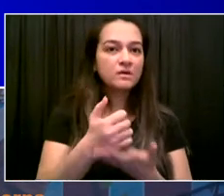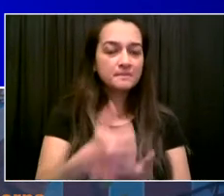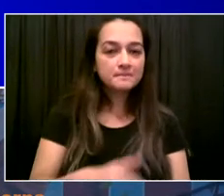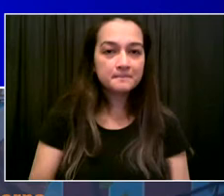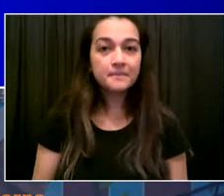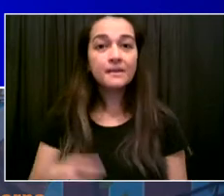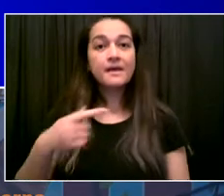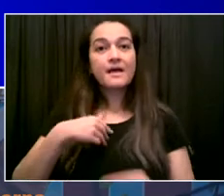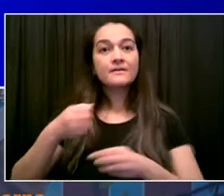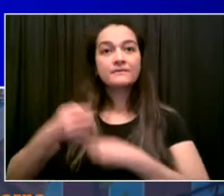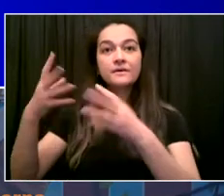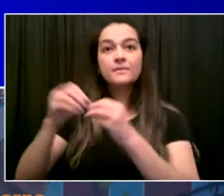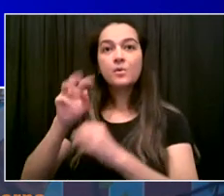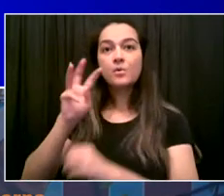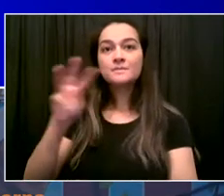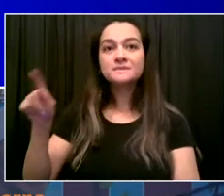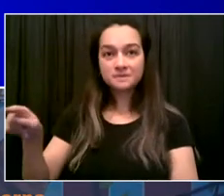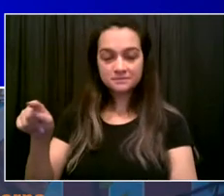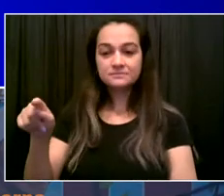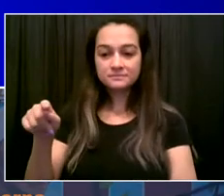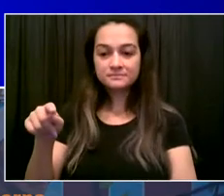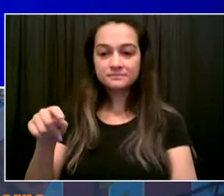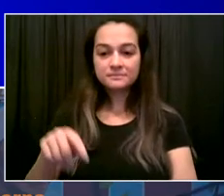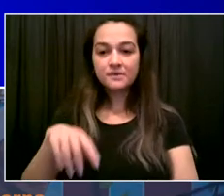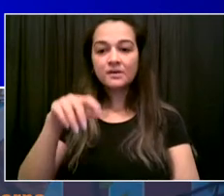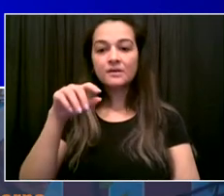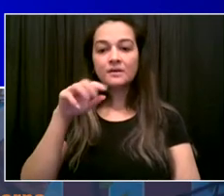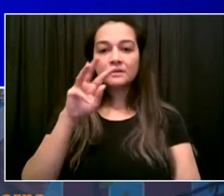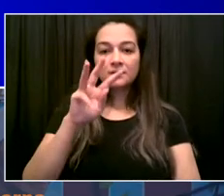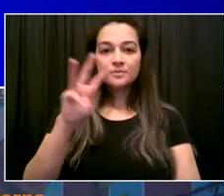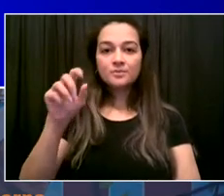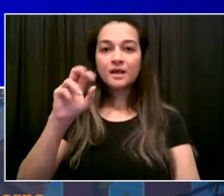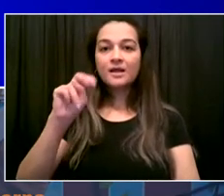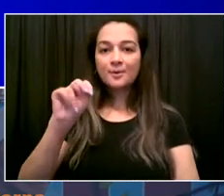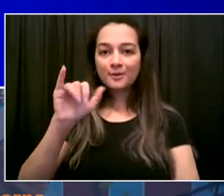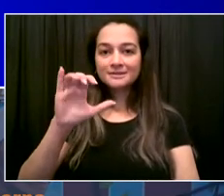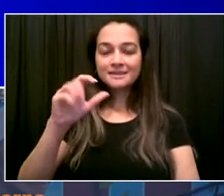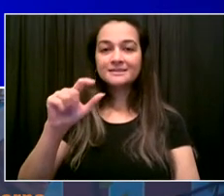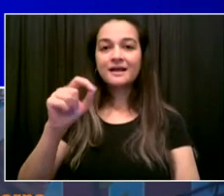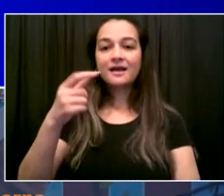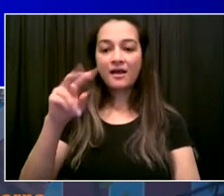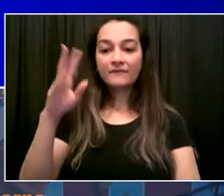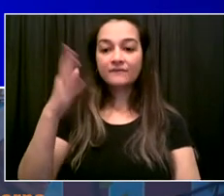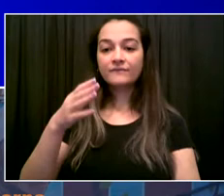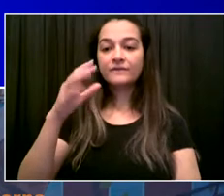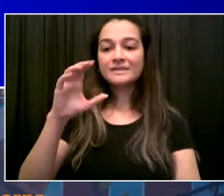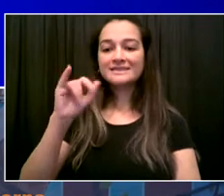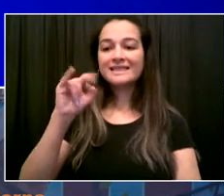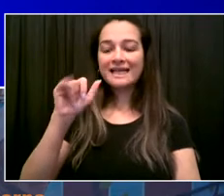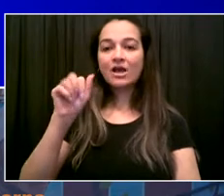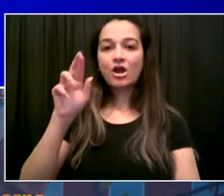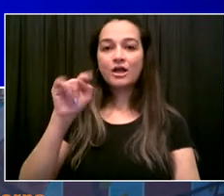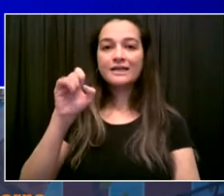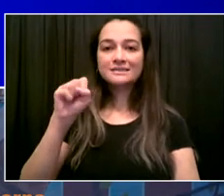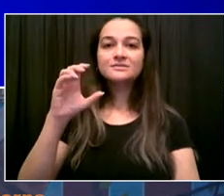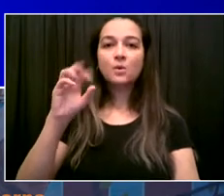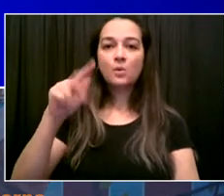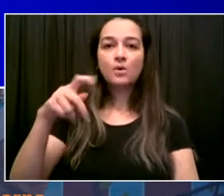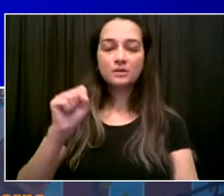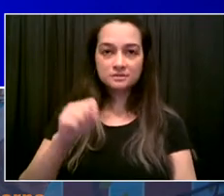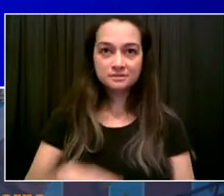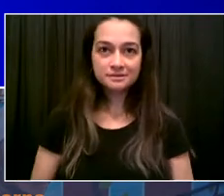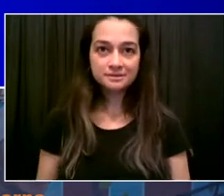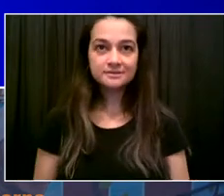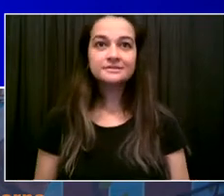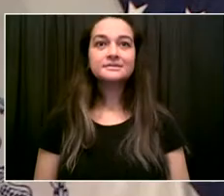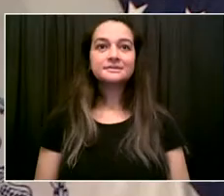share the gift of music. He is Cuban-born, and he brings a love of Cuban music to this city. He